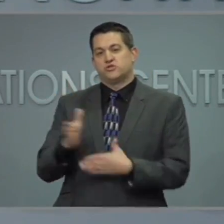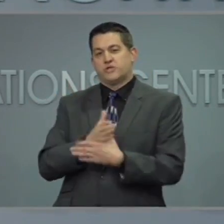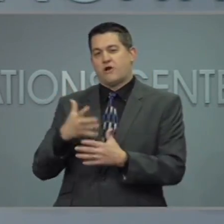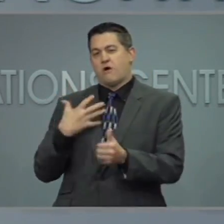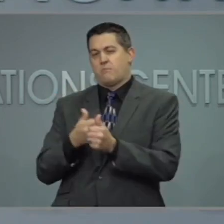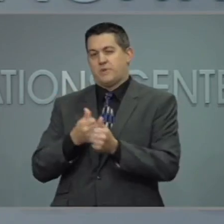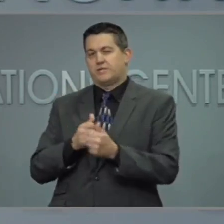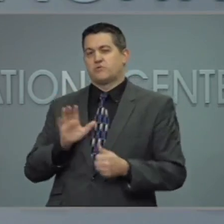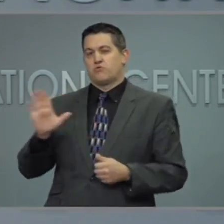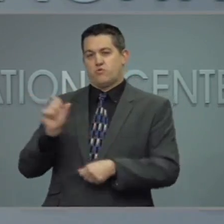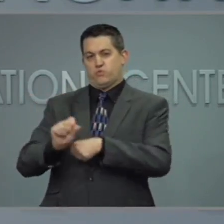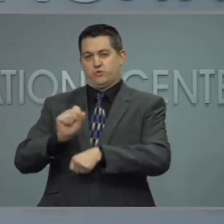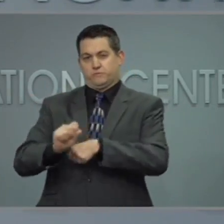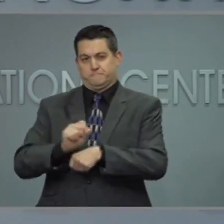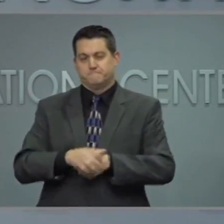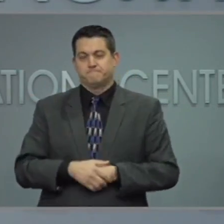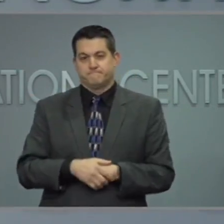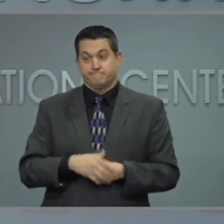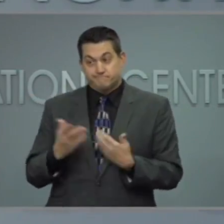these efforts. Dr. Cohen.